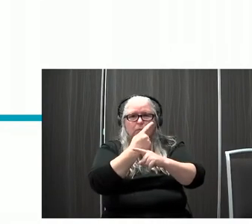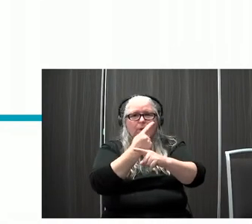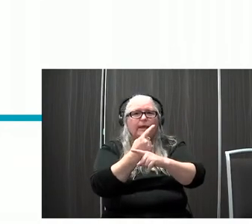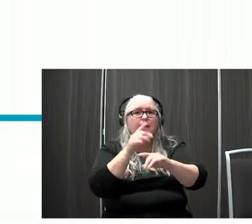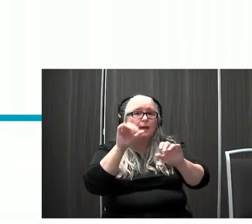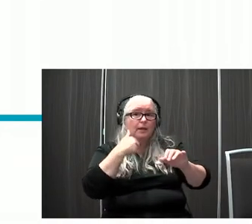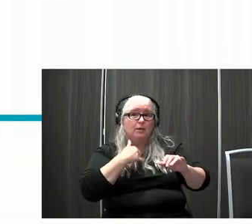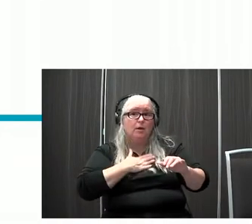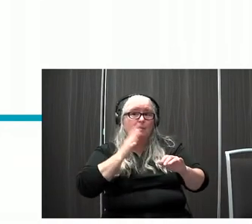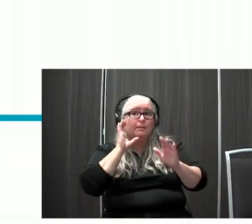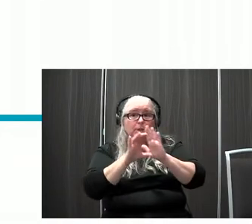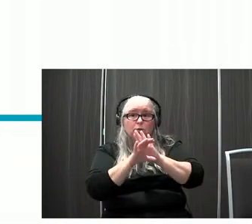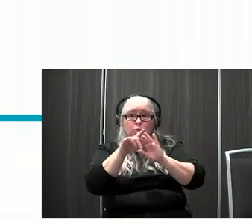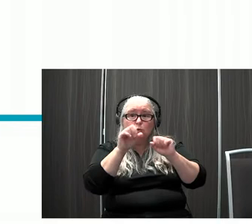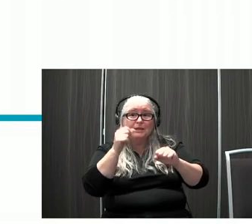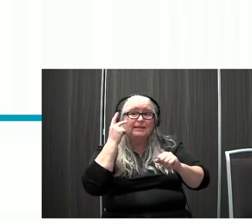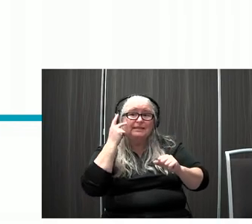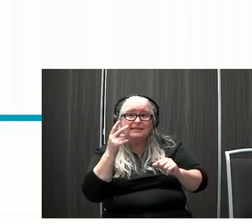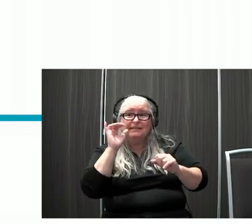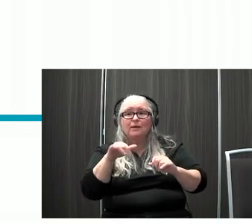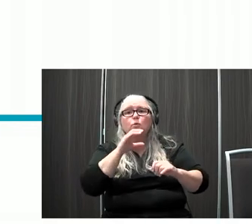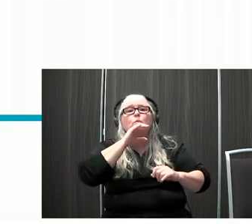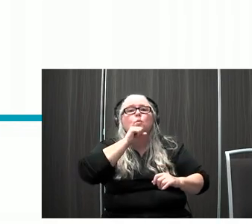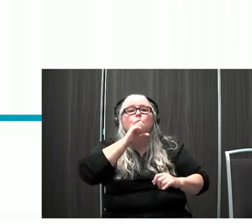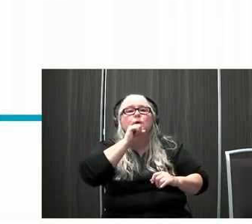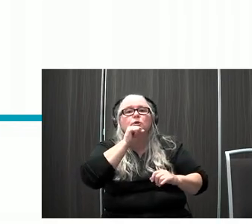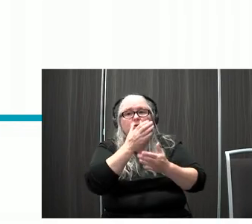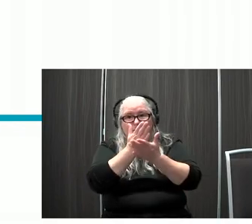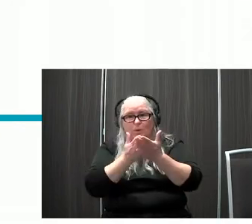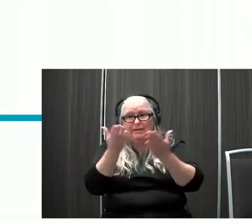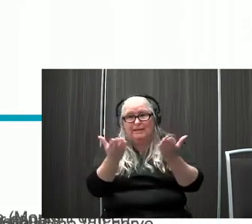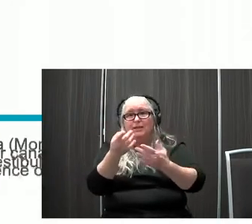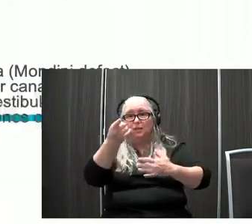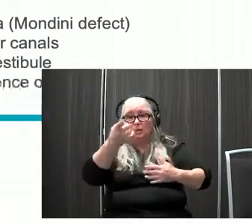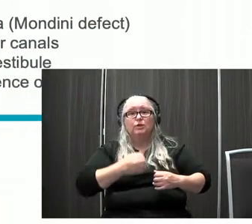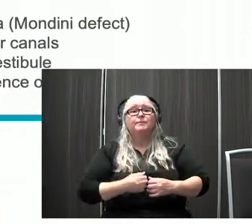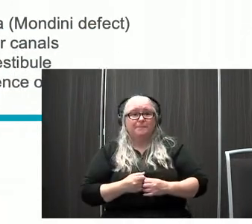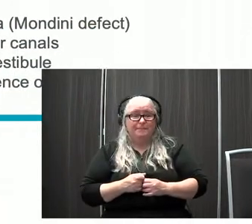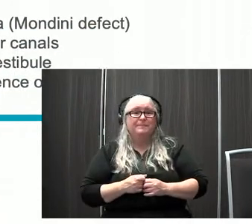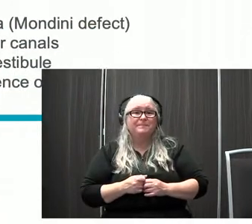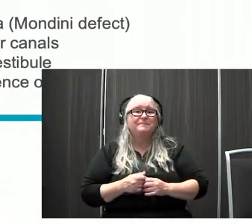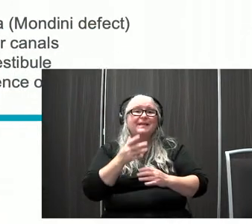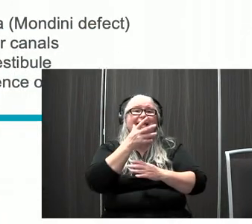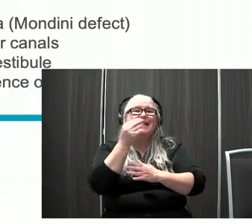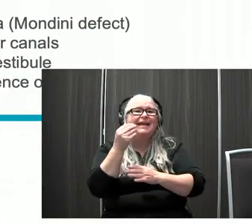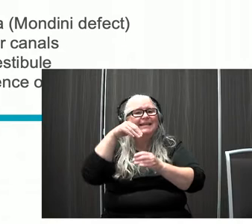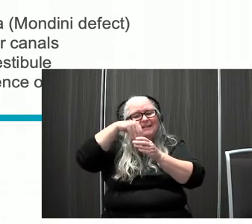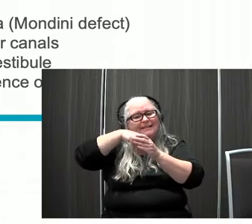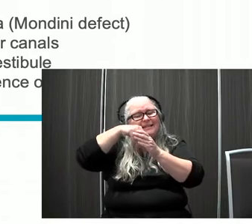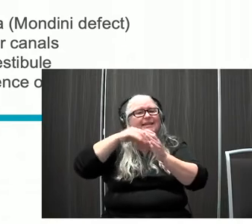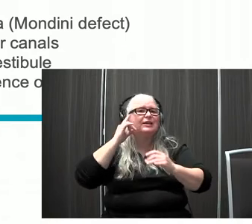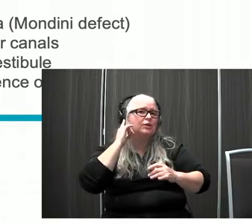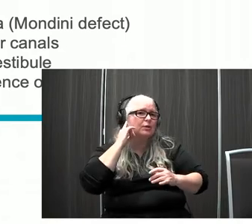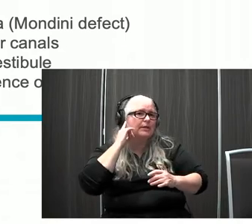is that is defined by this orange section here. And finally, the inner ear, which is